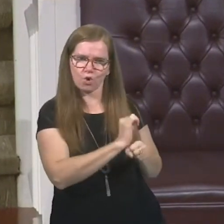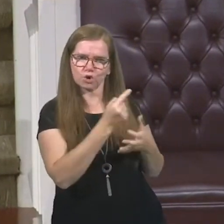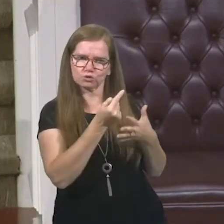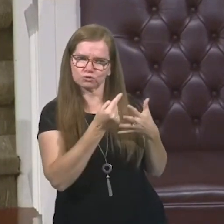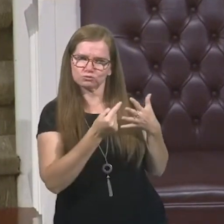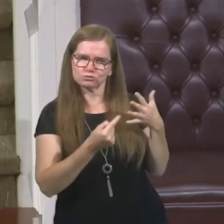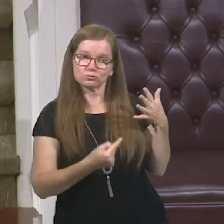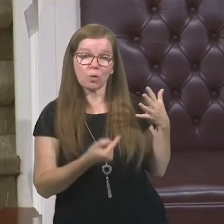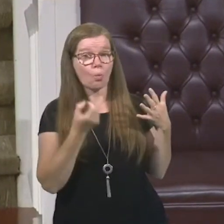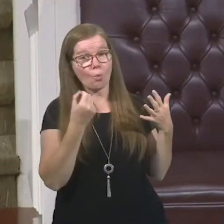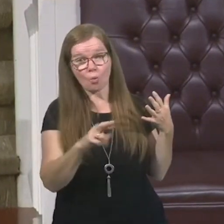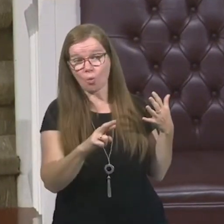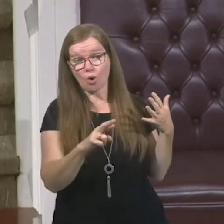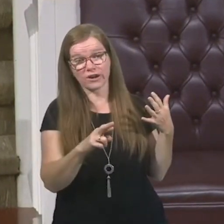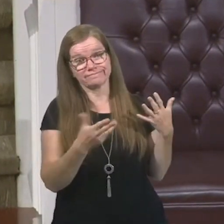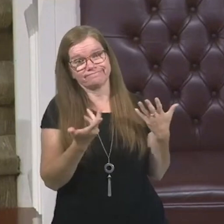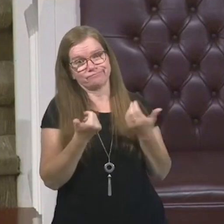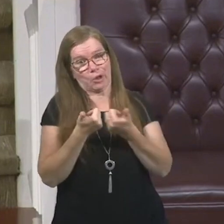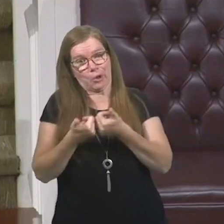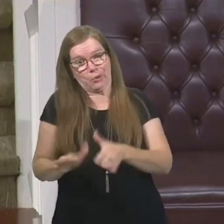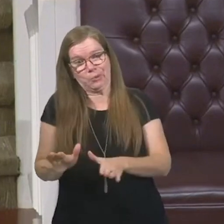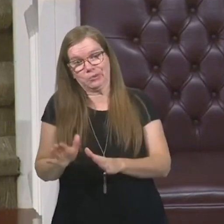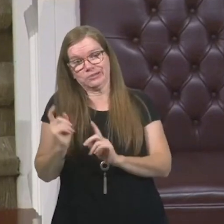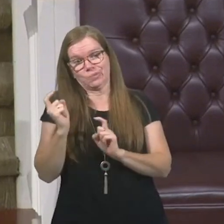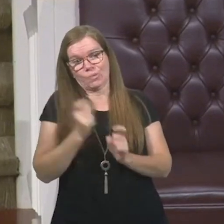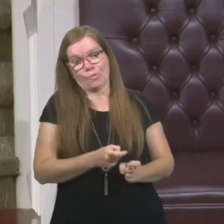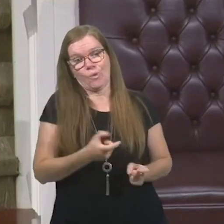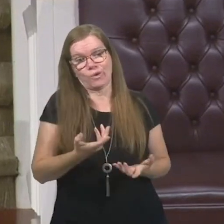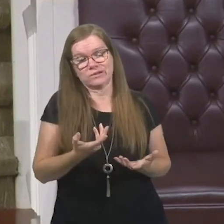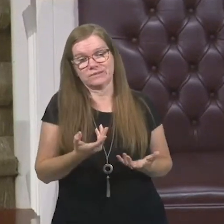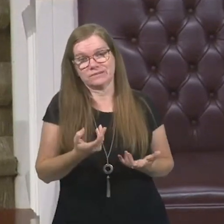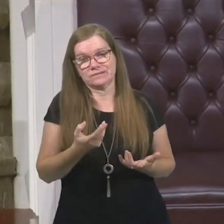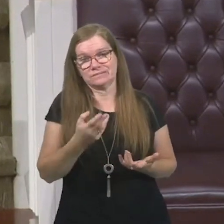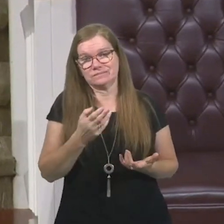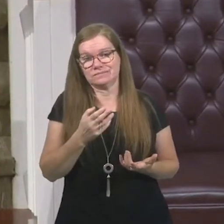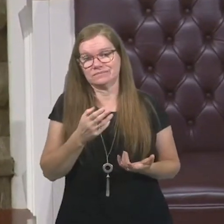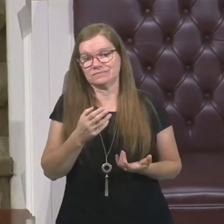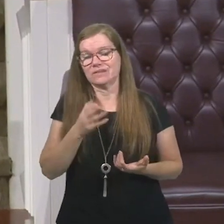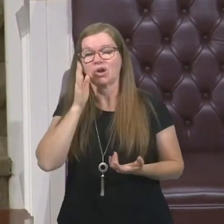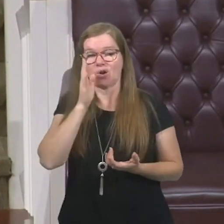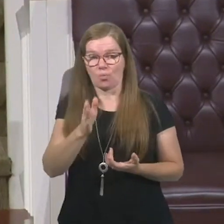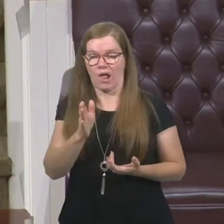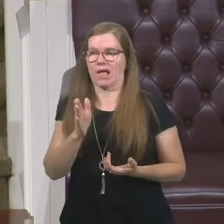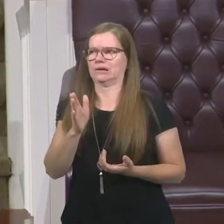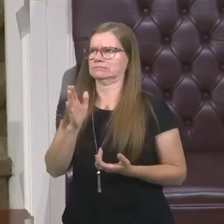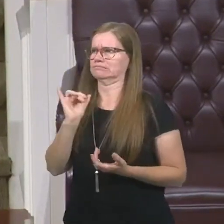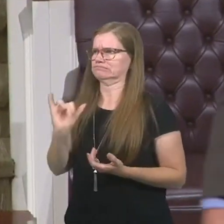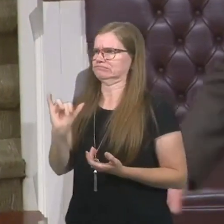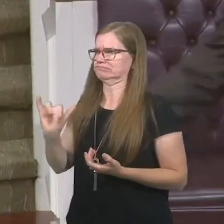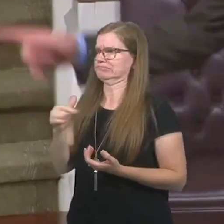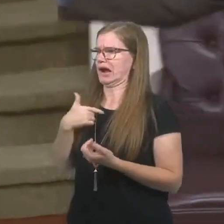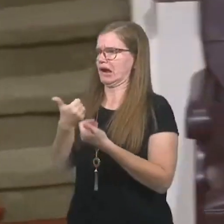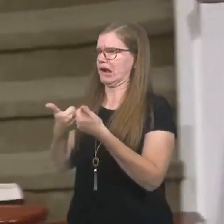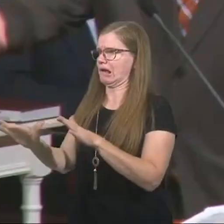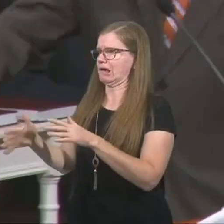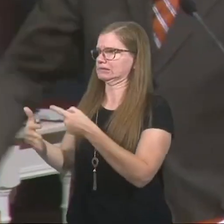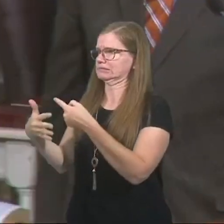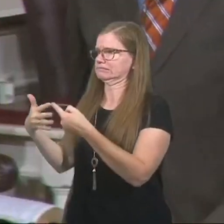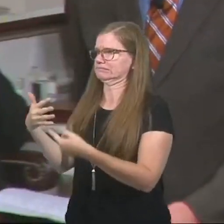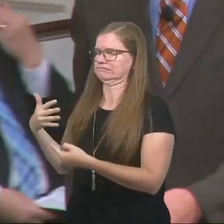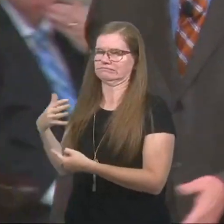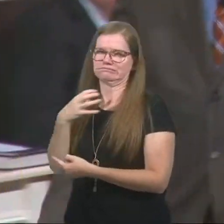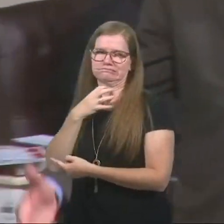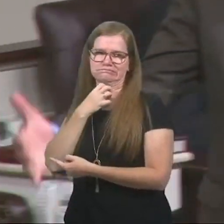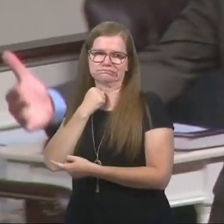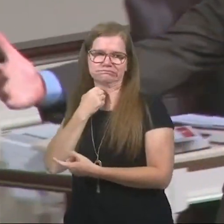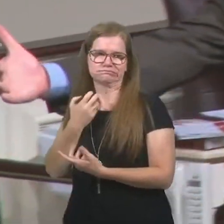Or, you'll lose reward. And you'll find out about it right there. The other judgment is the